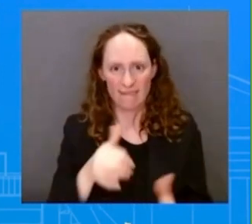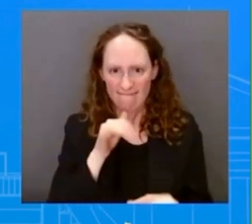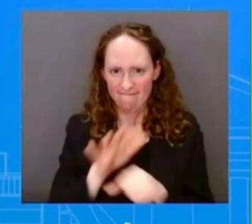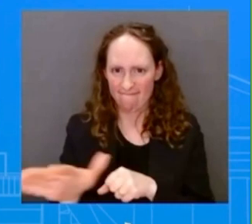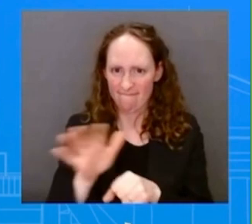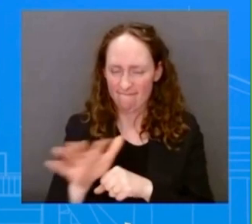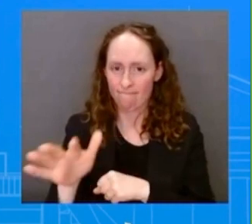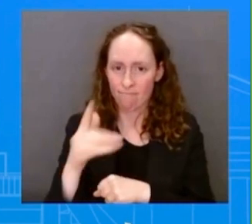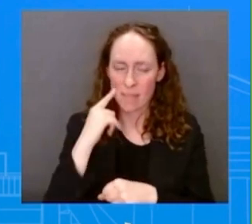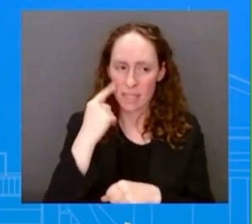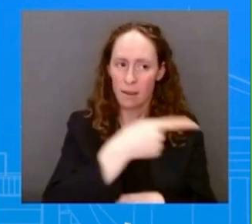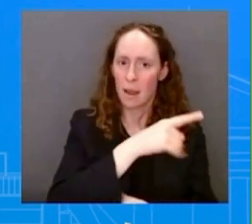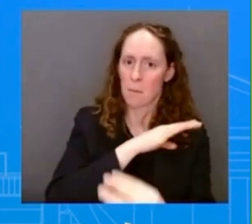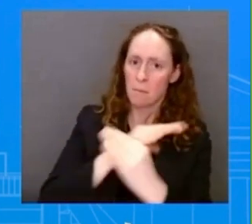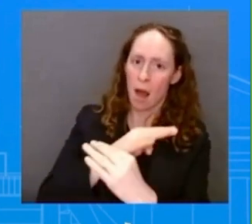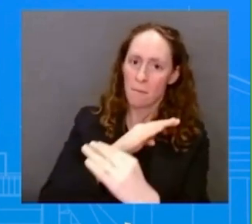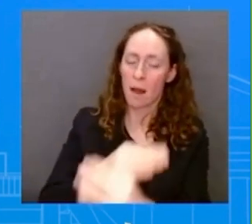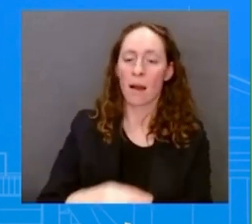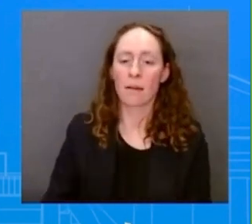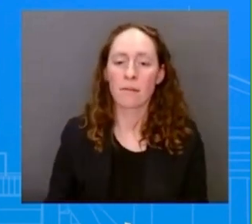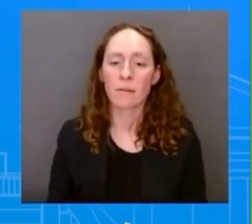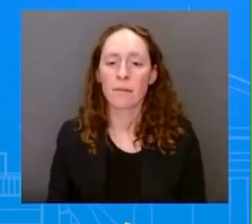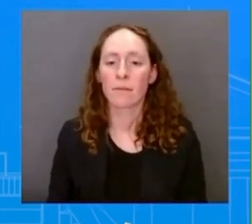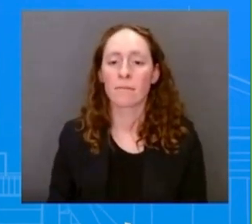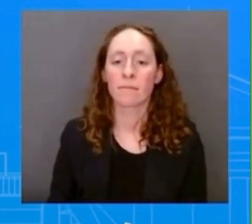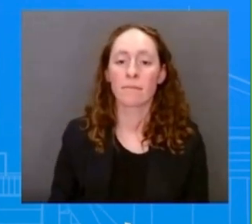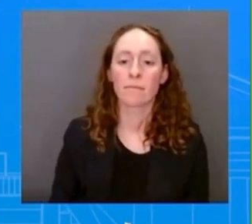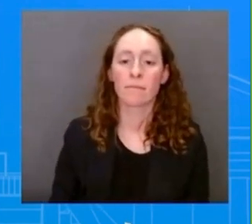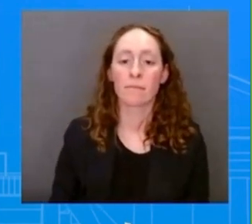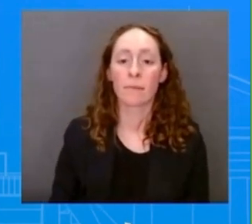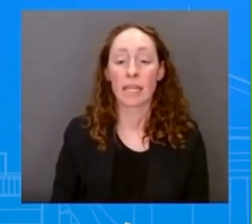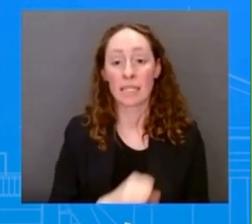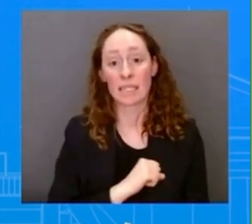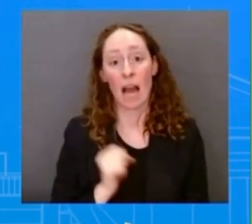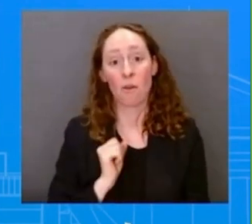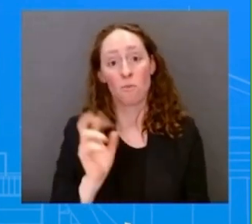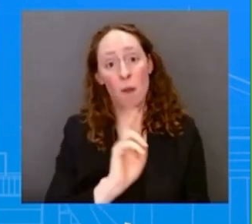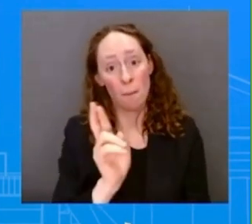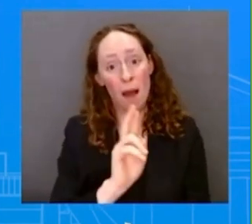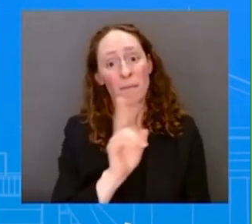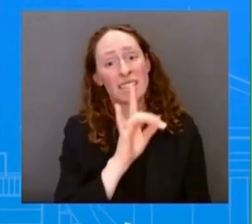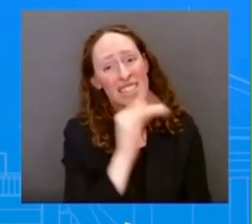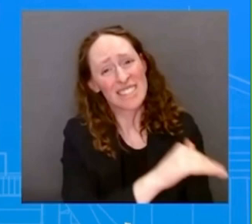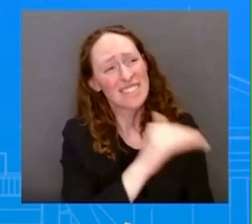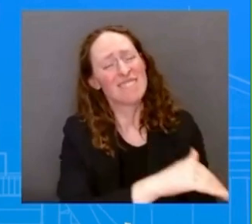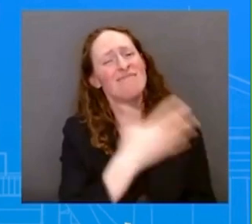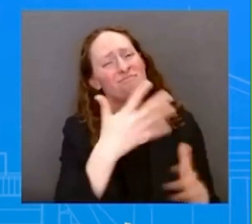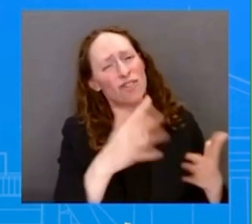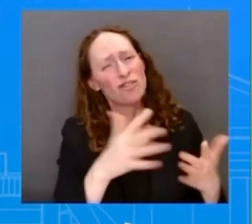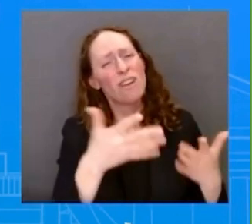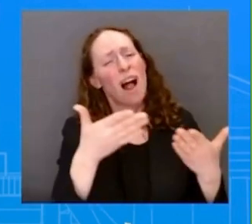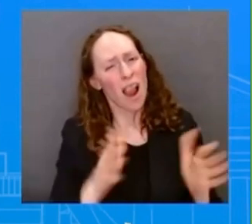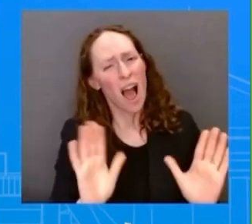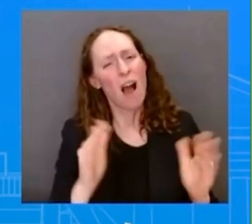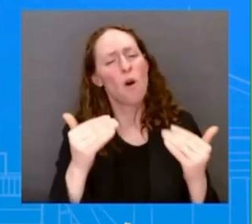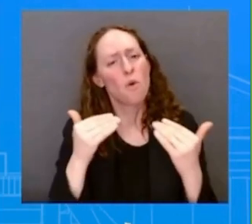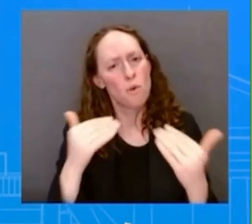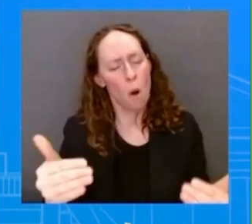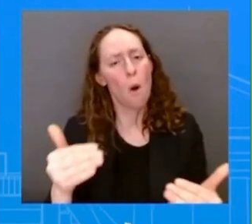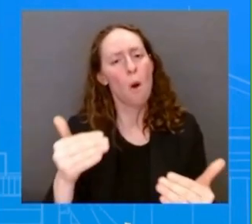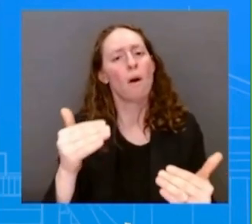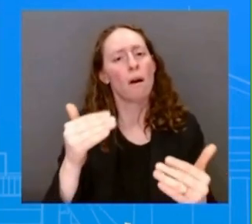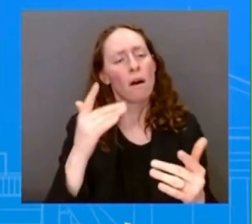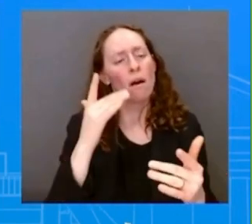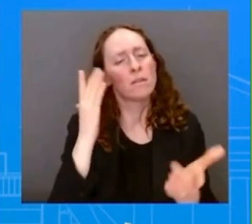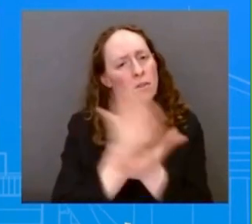Turberville to drop these blocks themselves. And we certainly, uh, welcome that and agree with them. I've got one other on Ukraine.